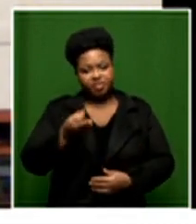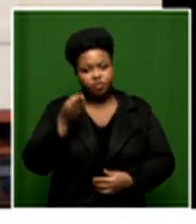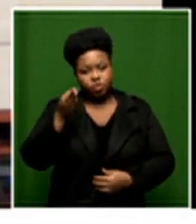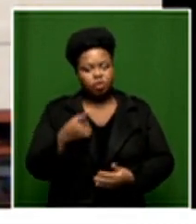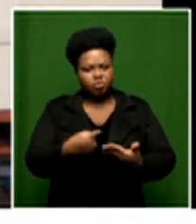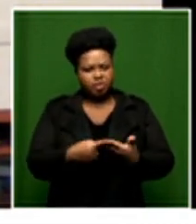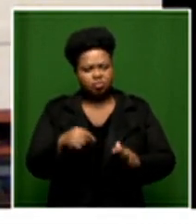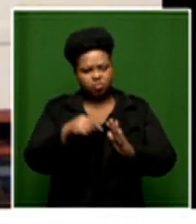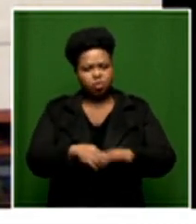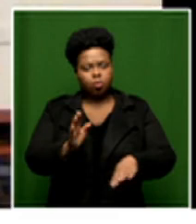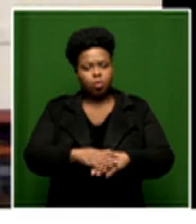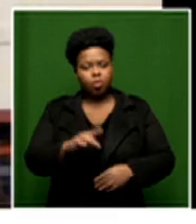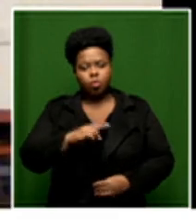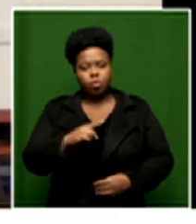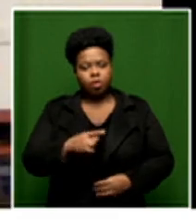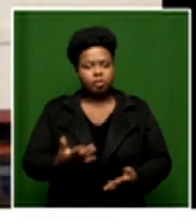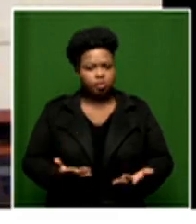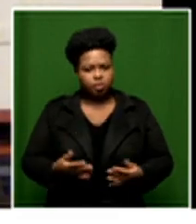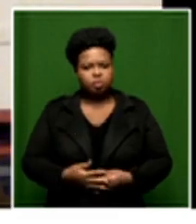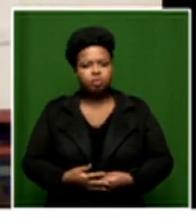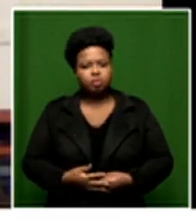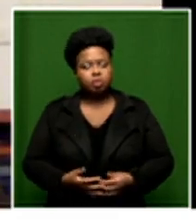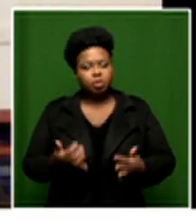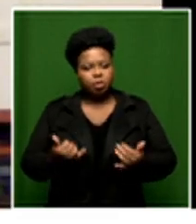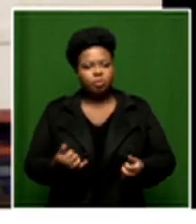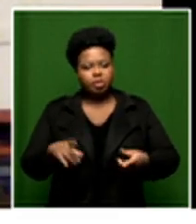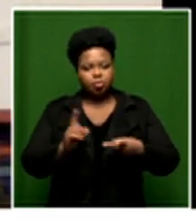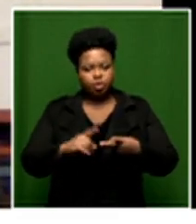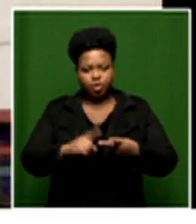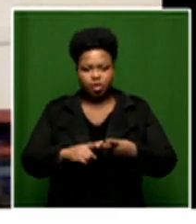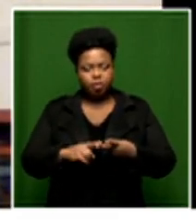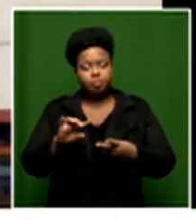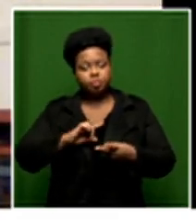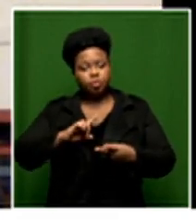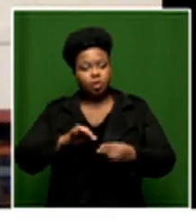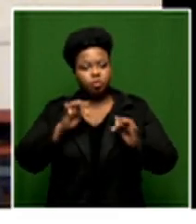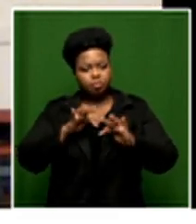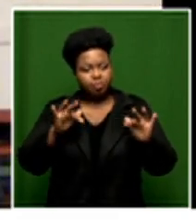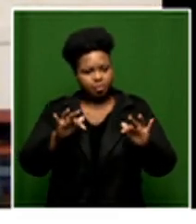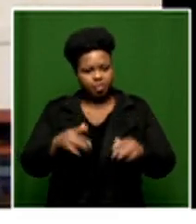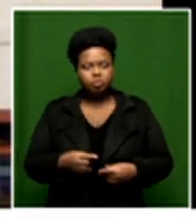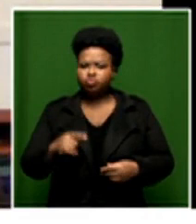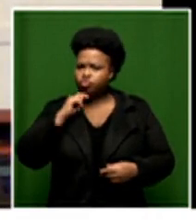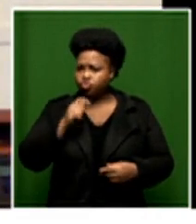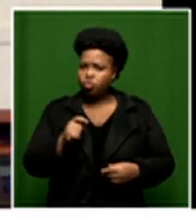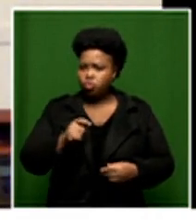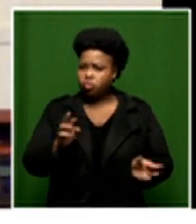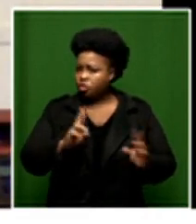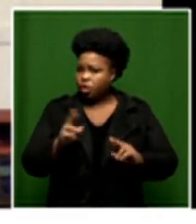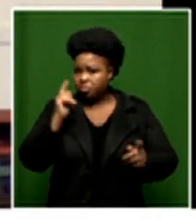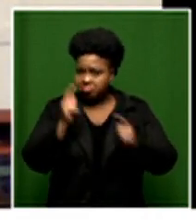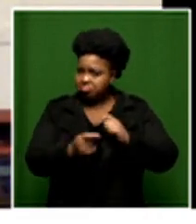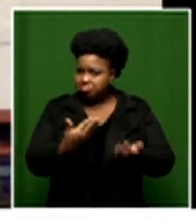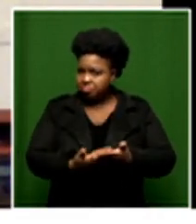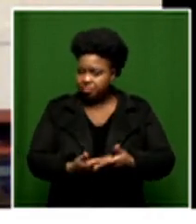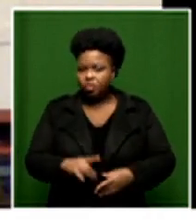the conversation that is quite empty we're not talking about the the nature of people uh how prepared are people for change and if